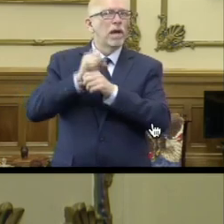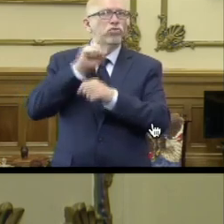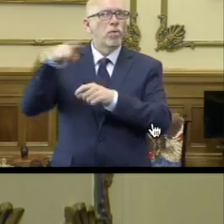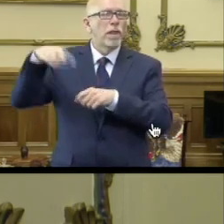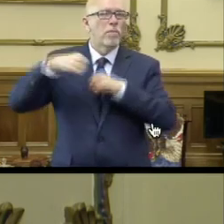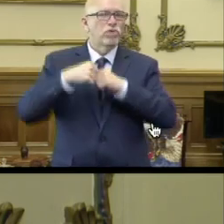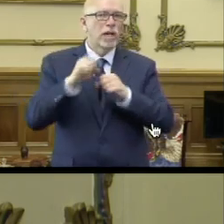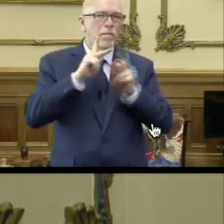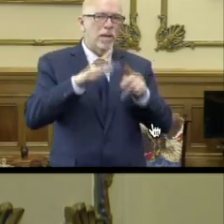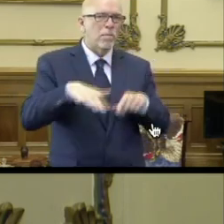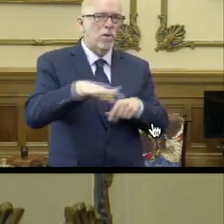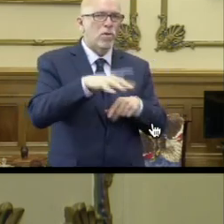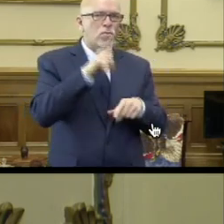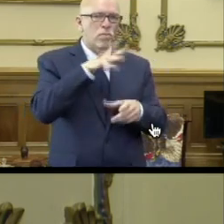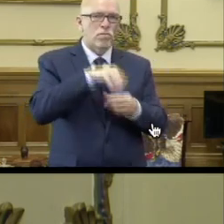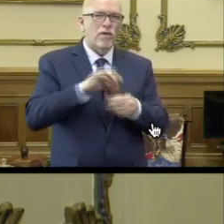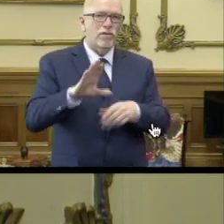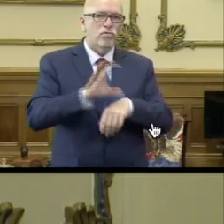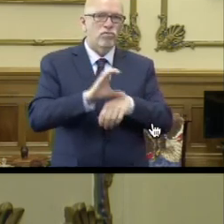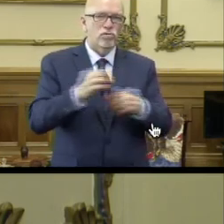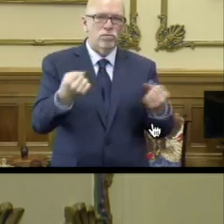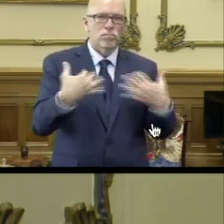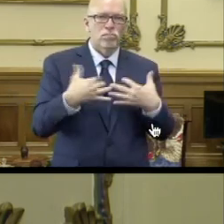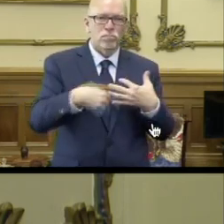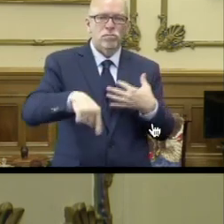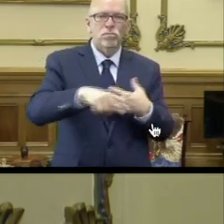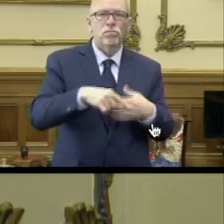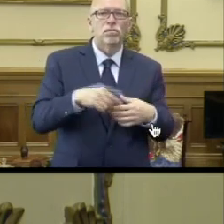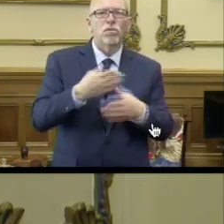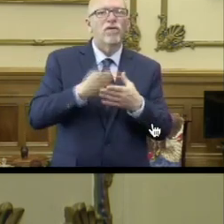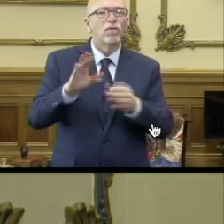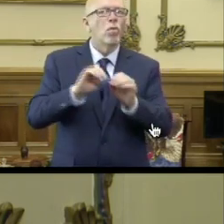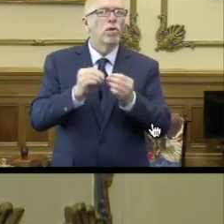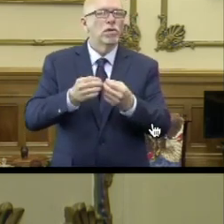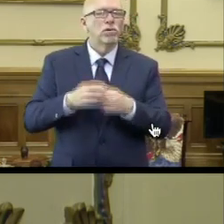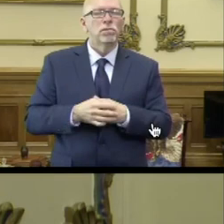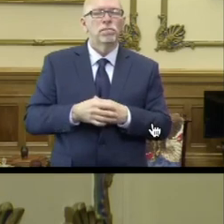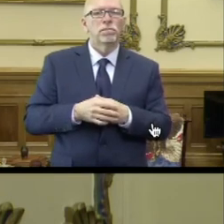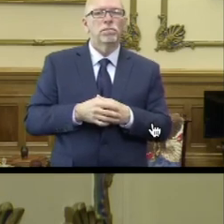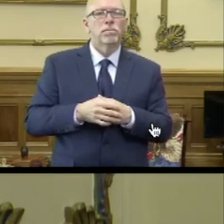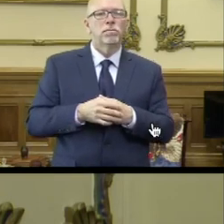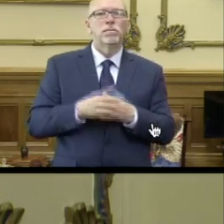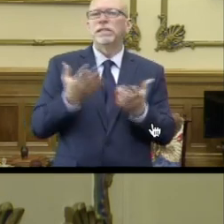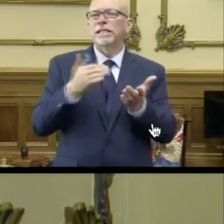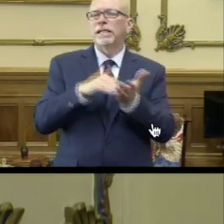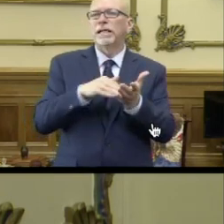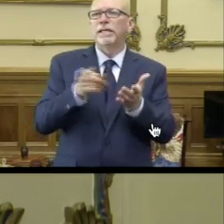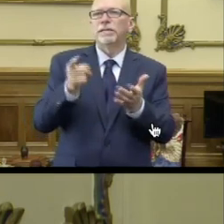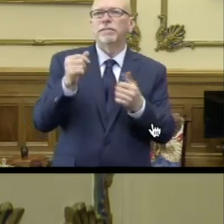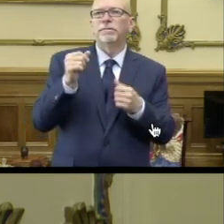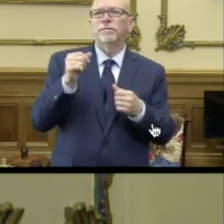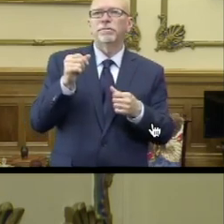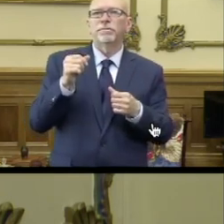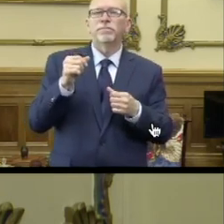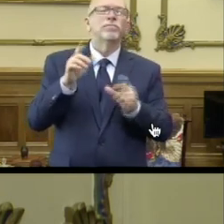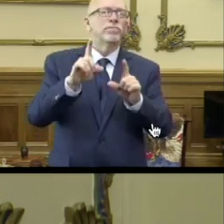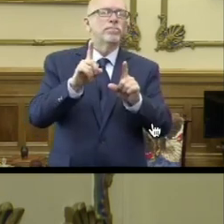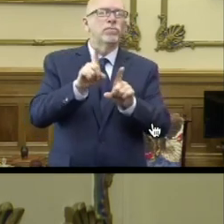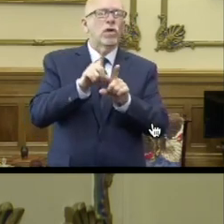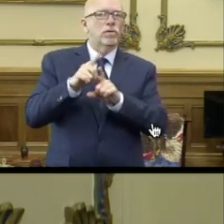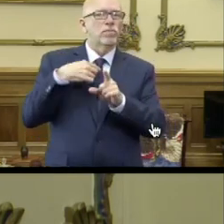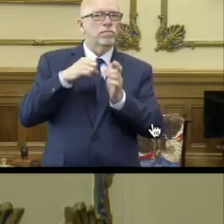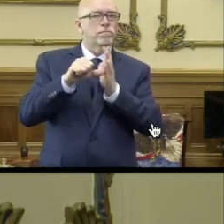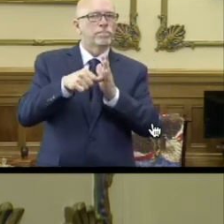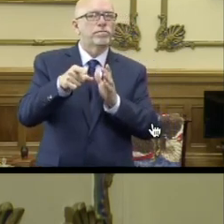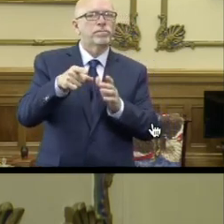people that are part of their congregation and part of their organizations. But, again, this is a – and I also want to point